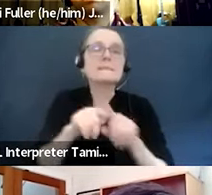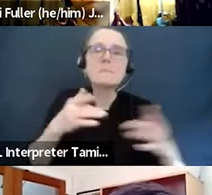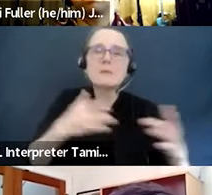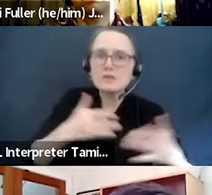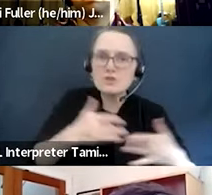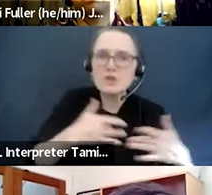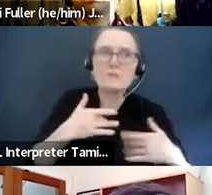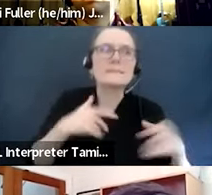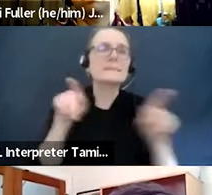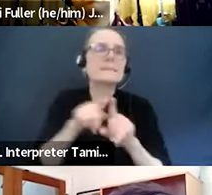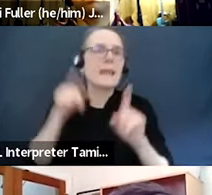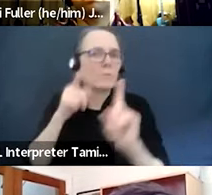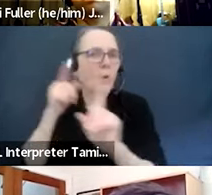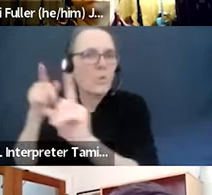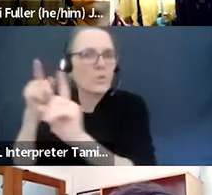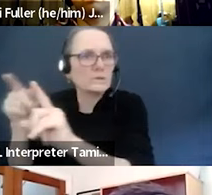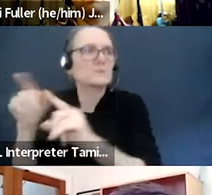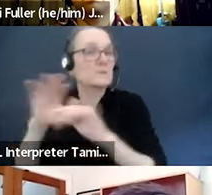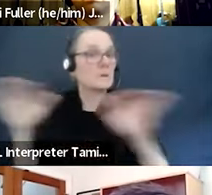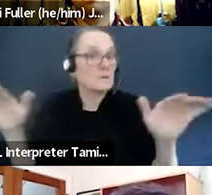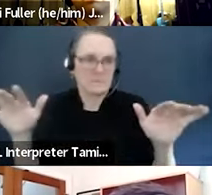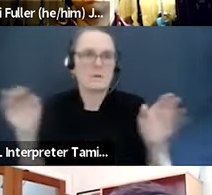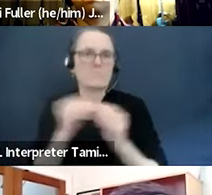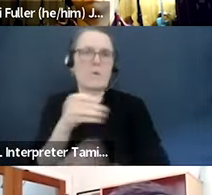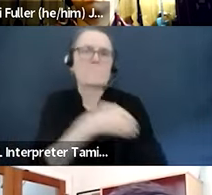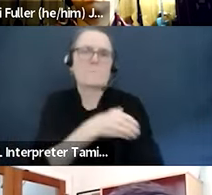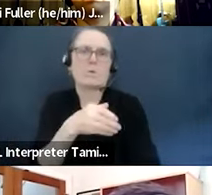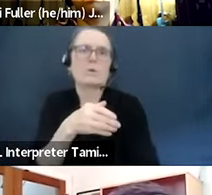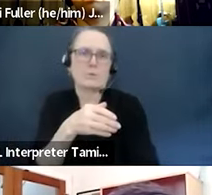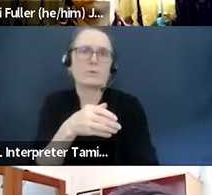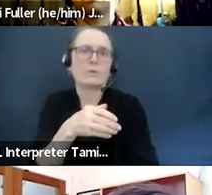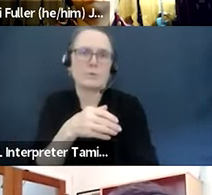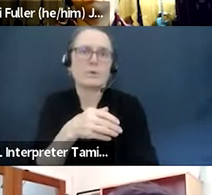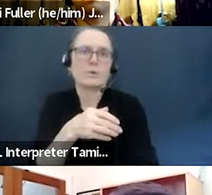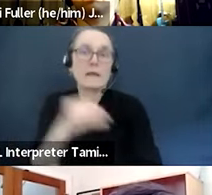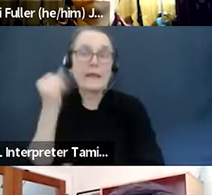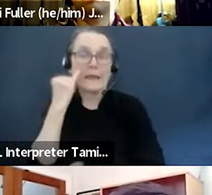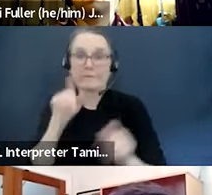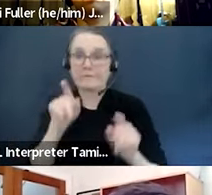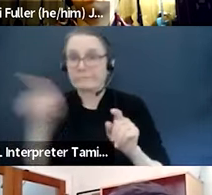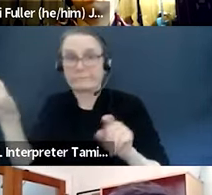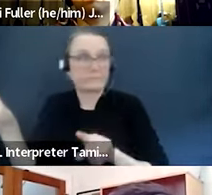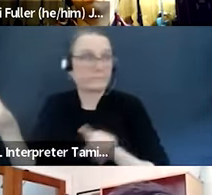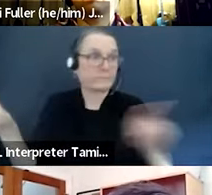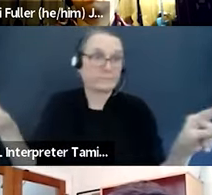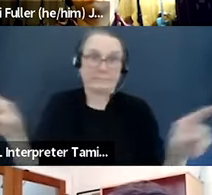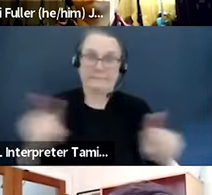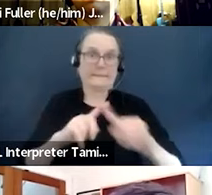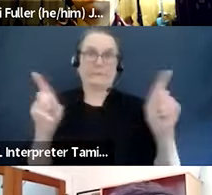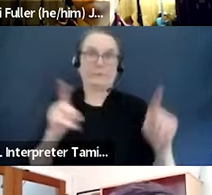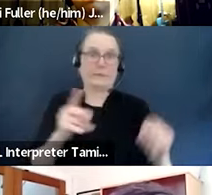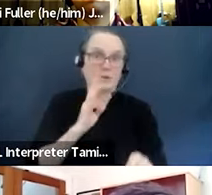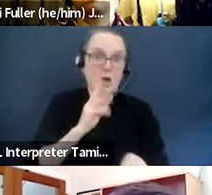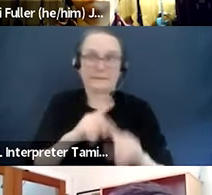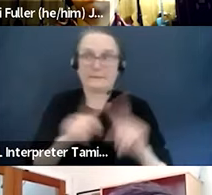are in positions of power, be they electeds, be they the heads of major philanthropic organizations at the national